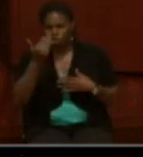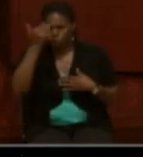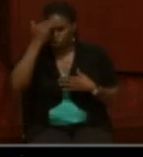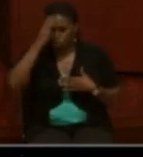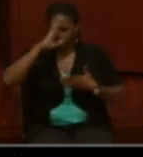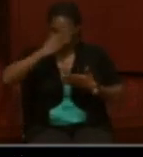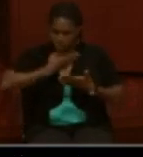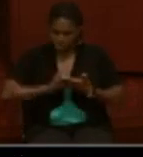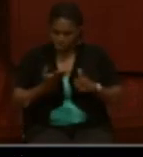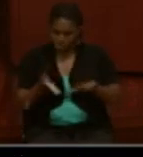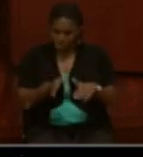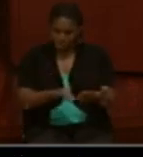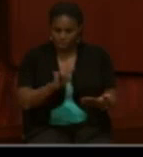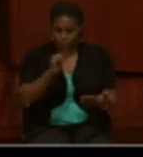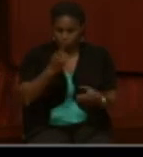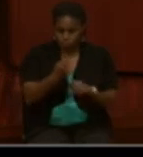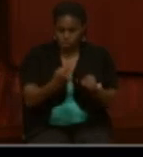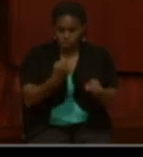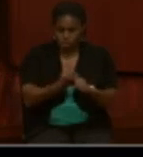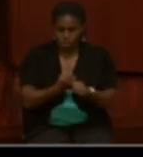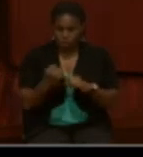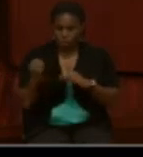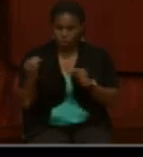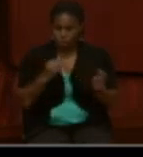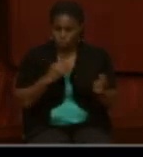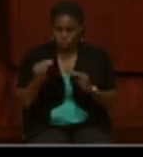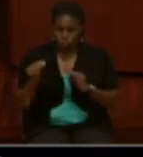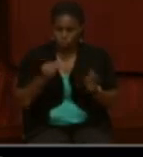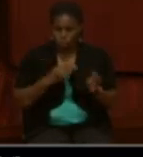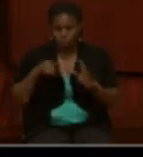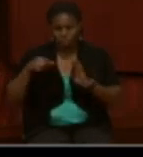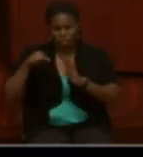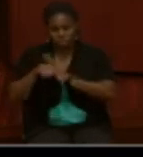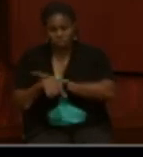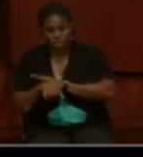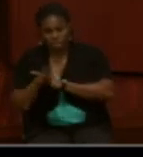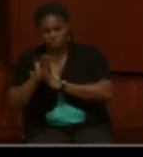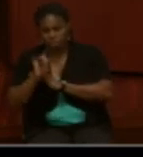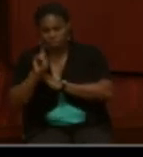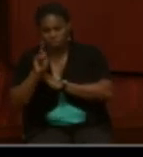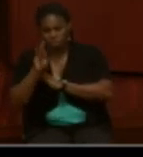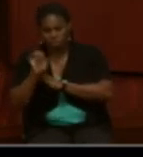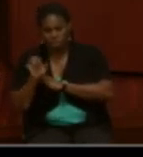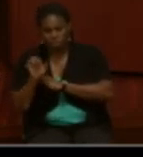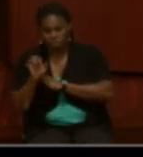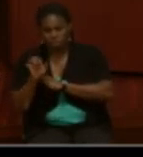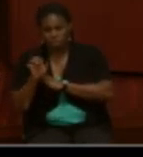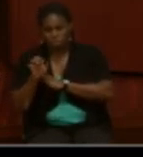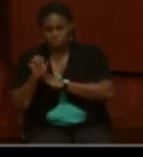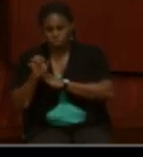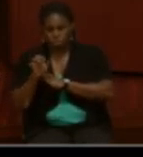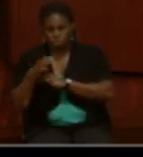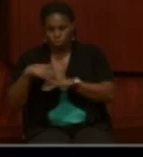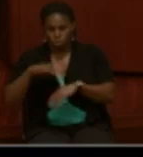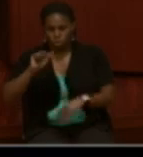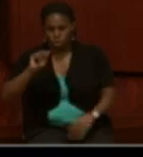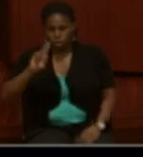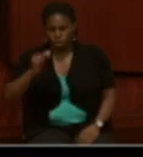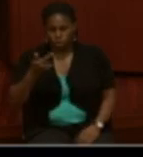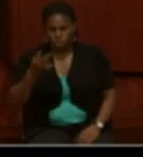son died during the first year of the war and he was killed at the Battle of Wilson Creek on August 10, 1861.